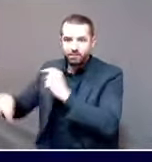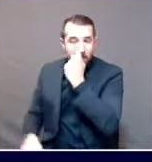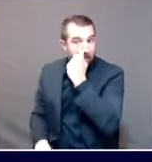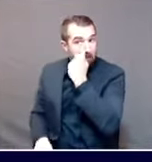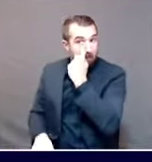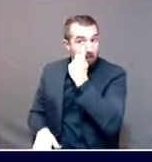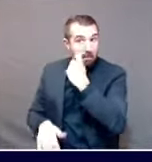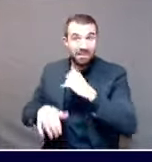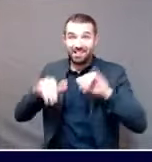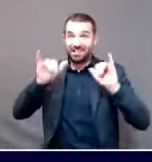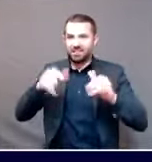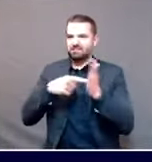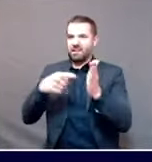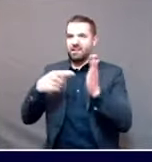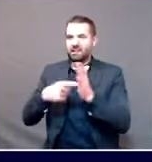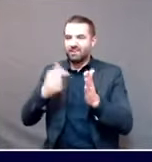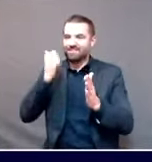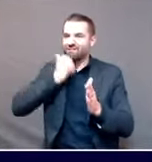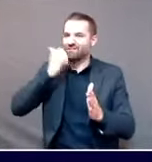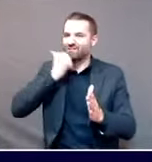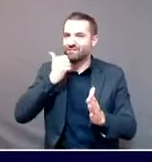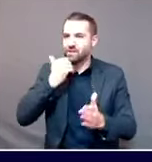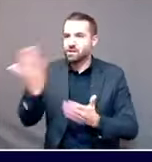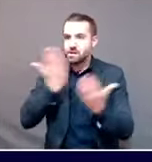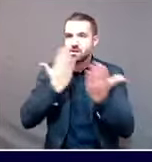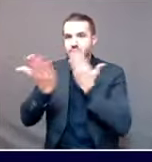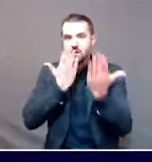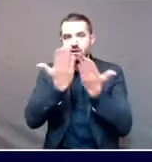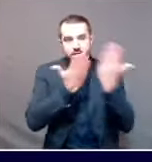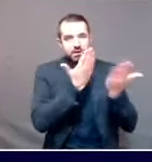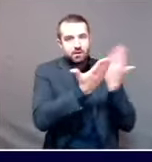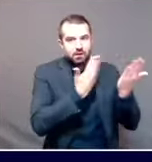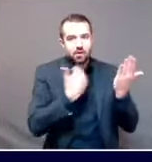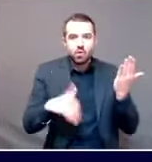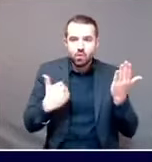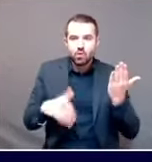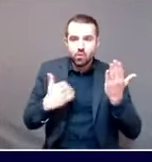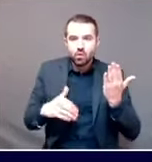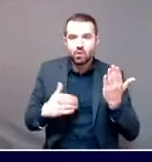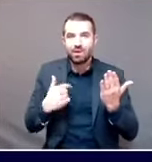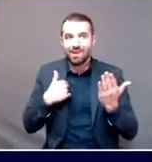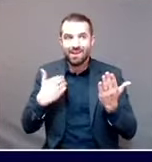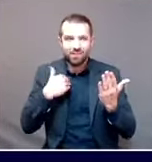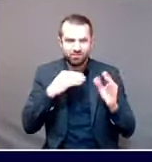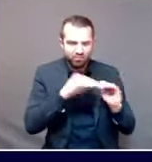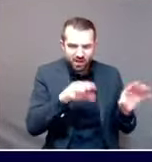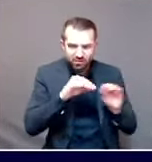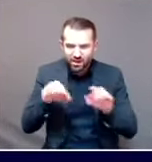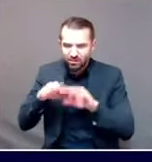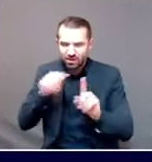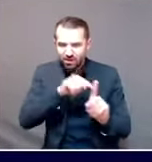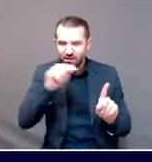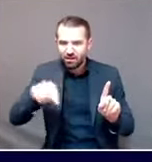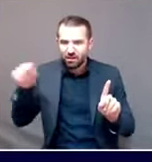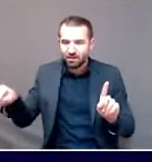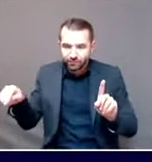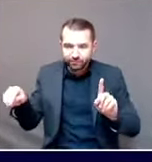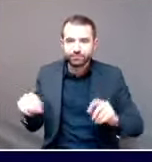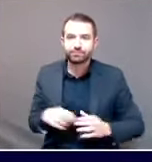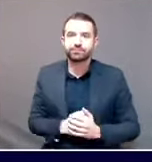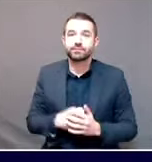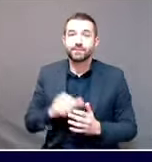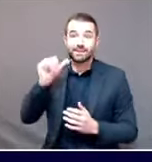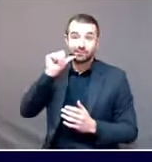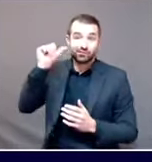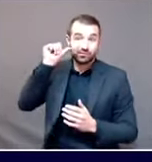has continued to increase significantly. Yesterday, we shattered our one day record of